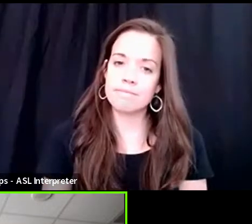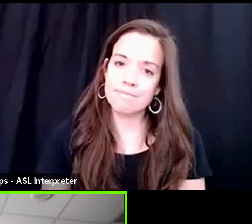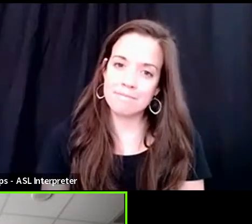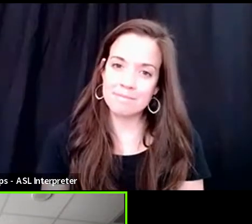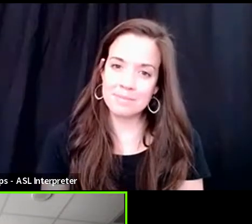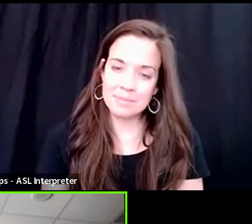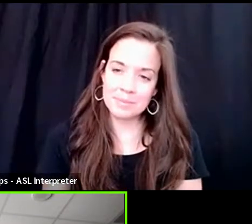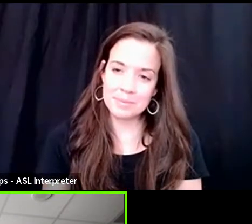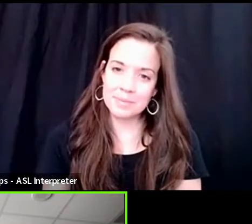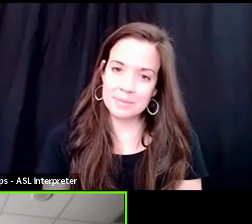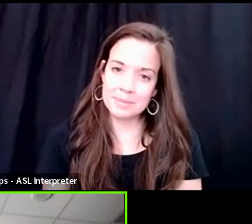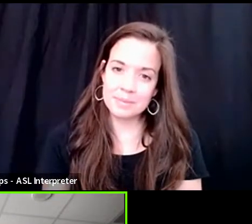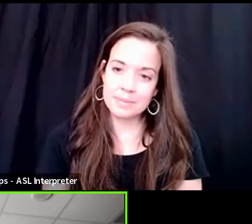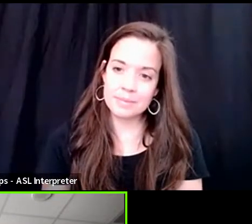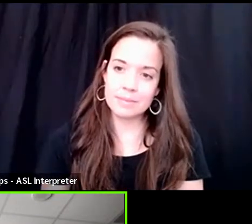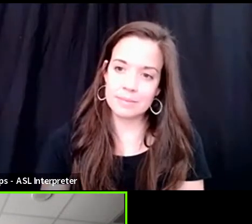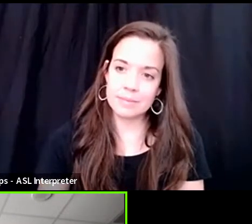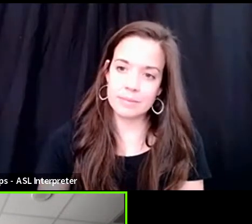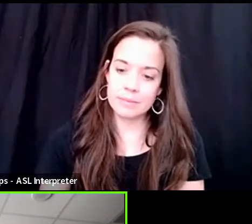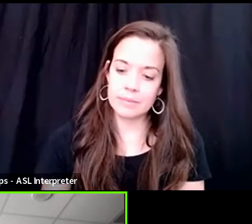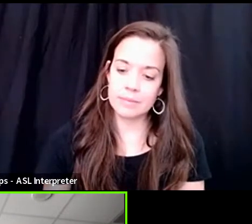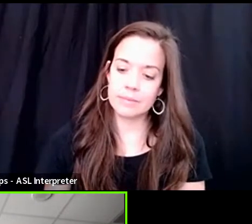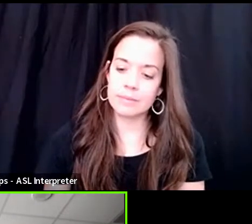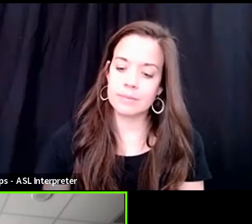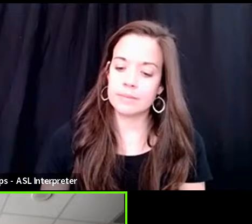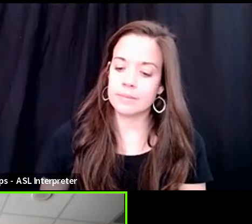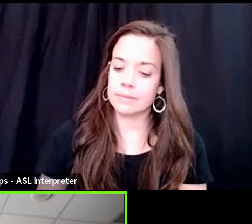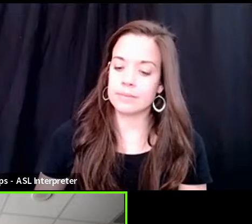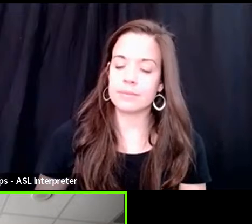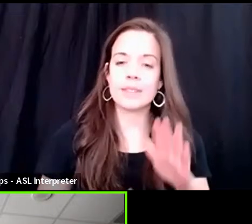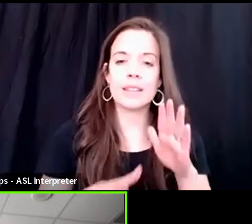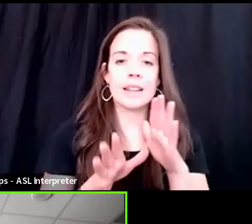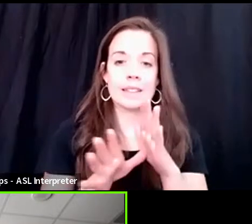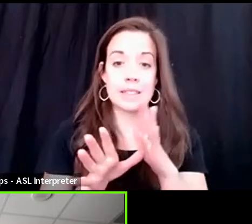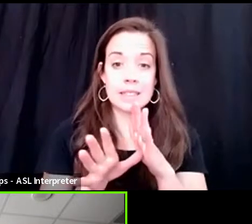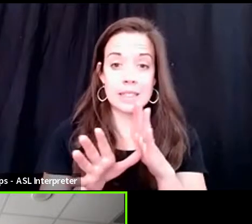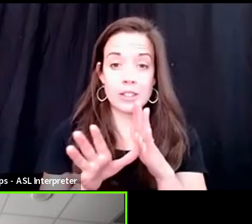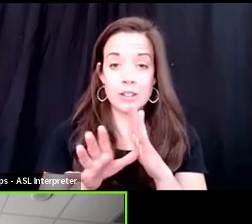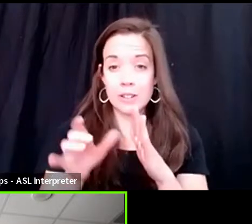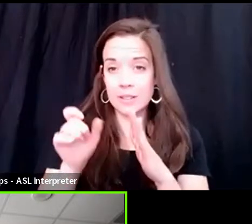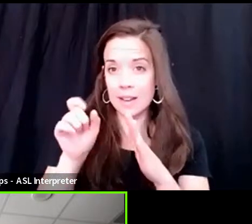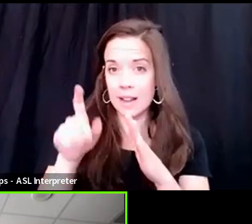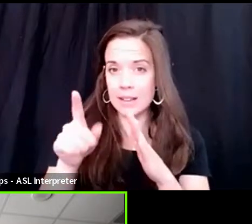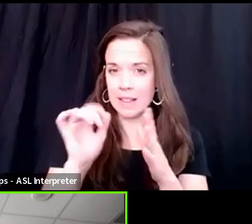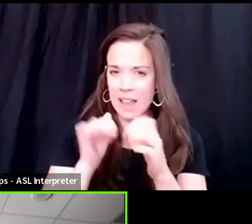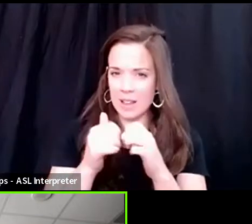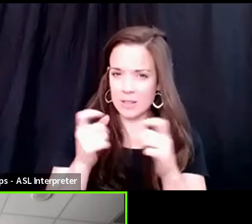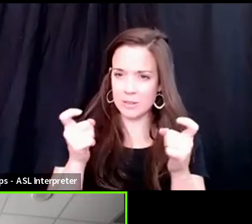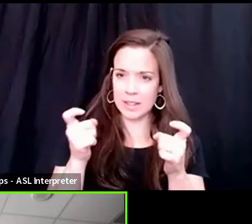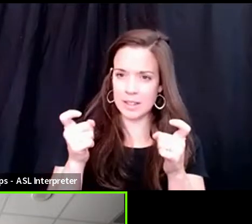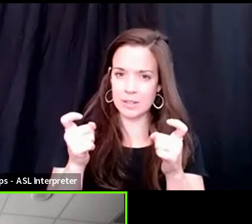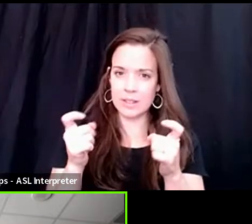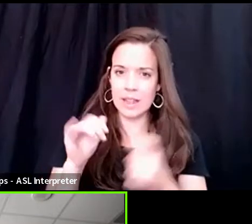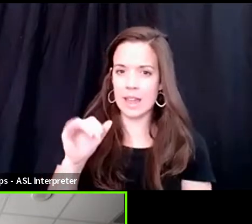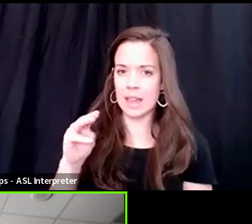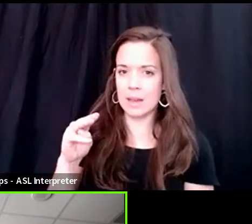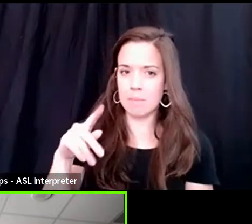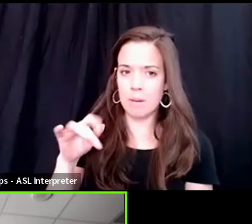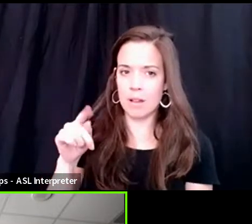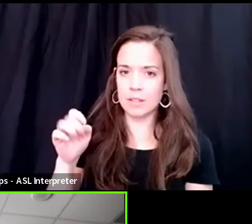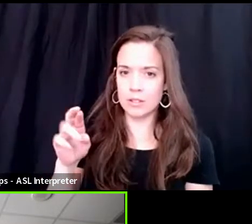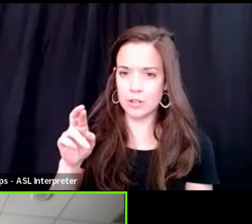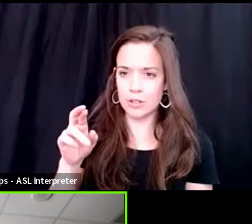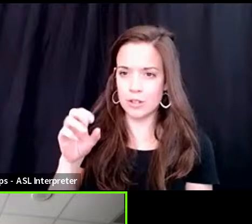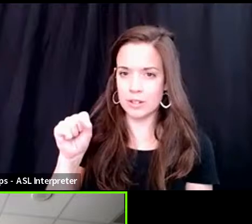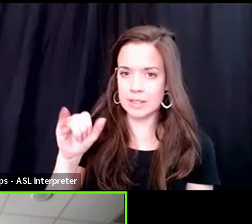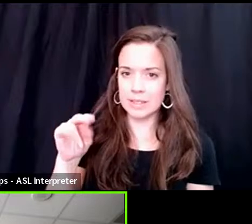Um, a senior asks, uh, what's the best way to deal with imposter syndrome? I feel like as